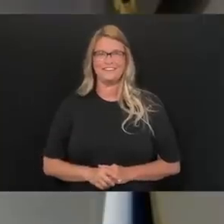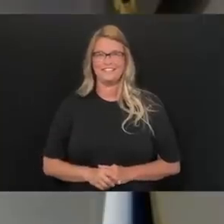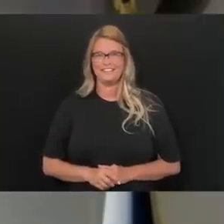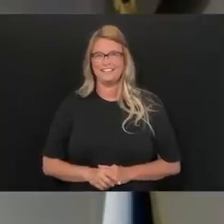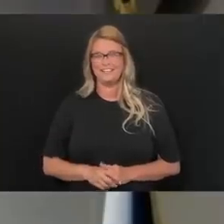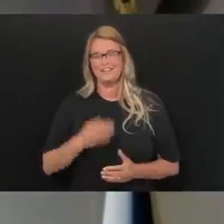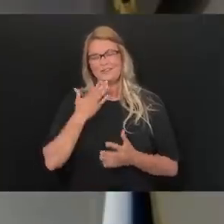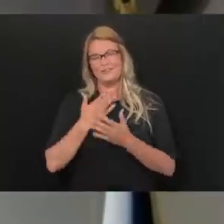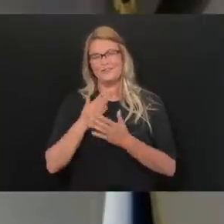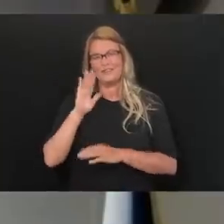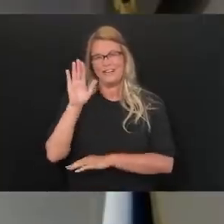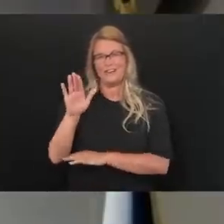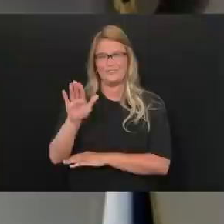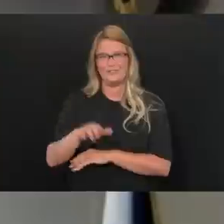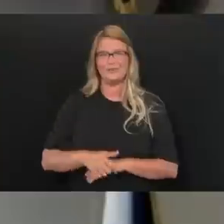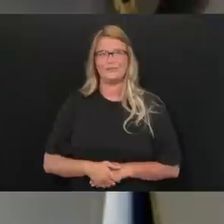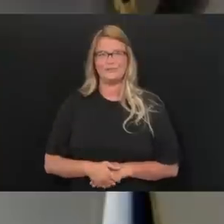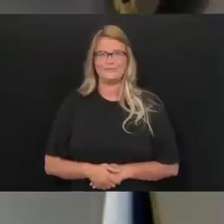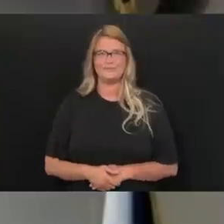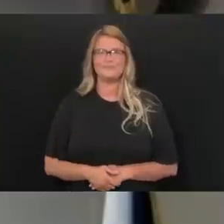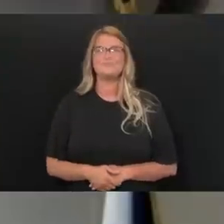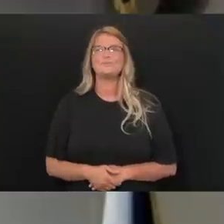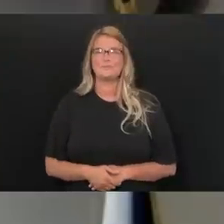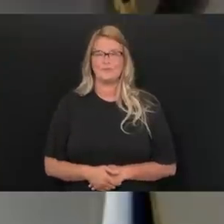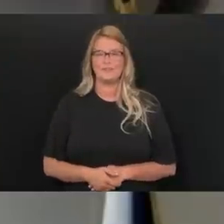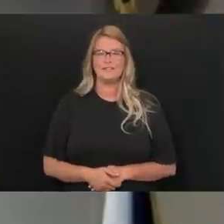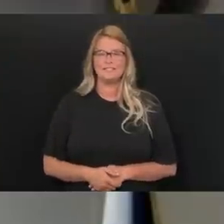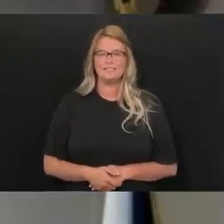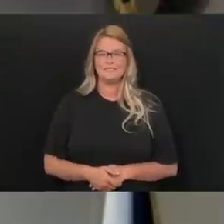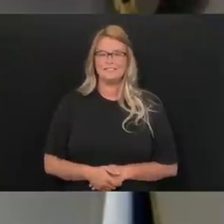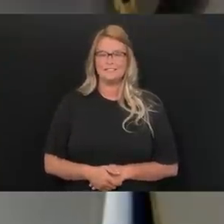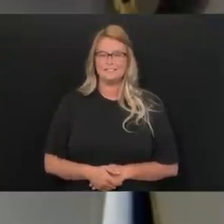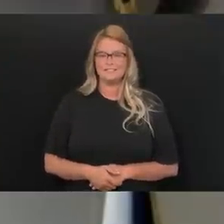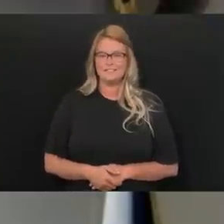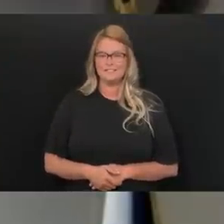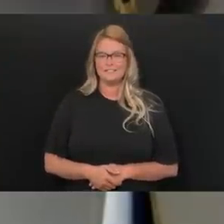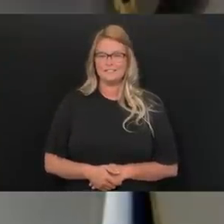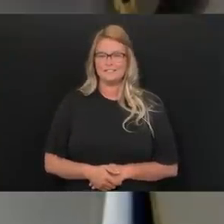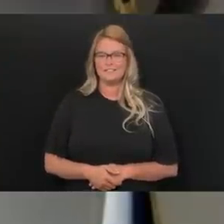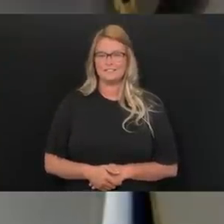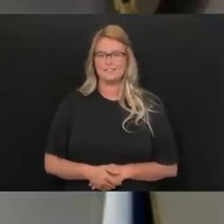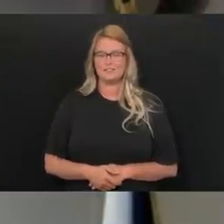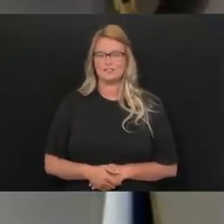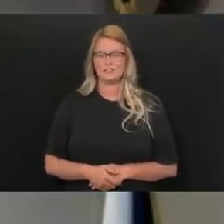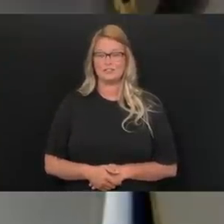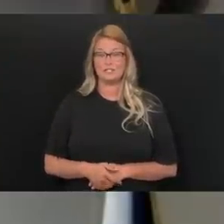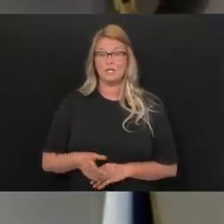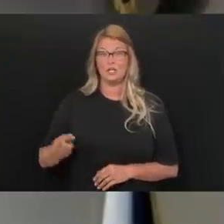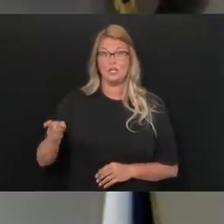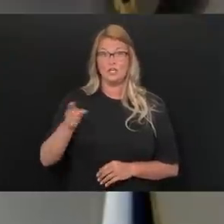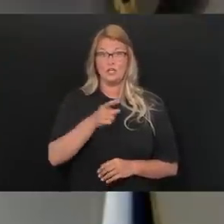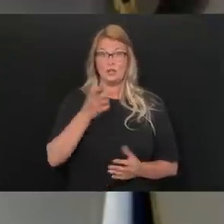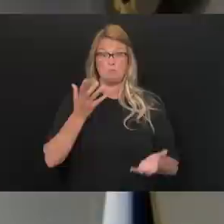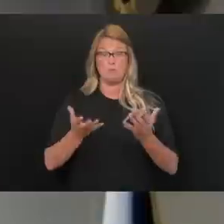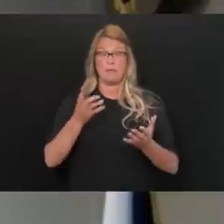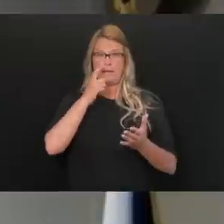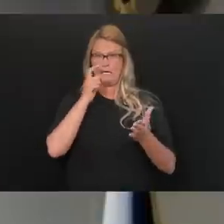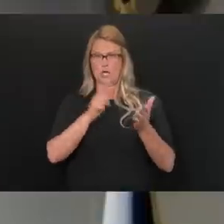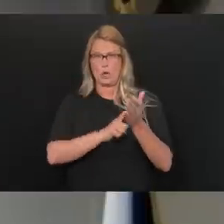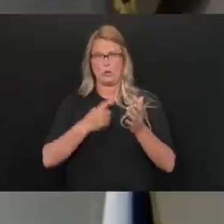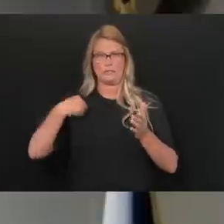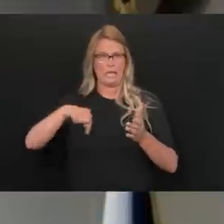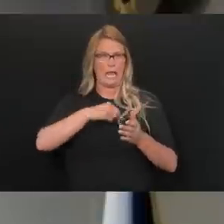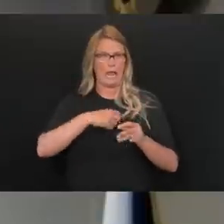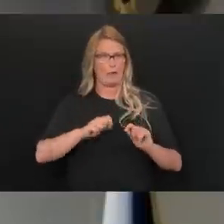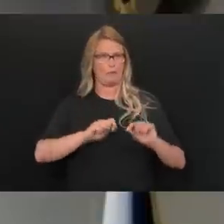Good afternoon, everyone. Uh, just want to mention one, uh, issue as most of you probably noticed our dashboard did not update